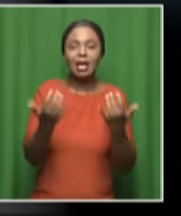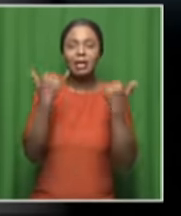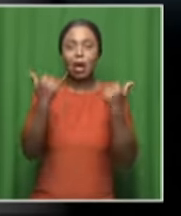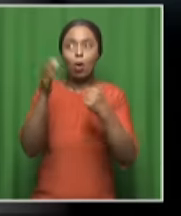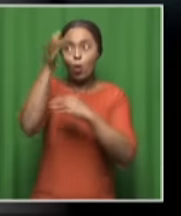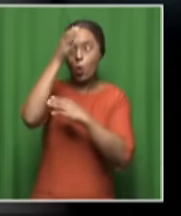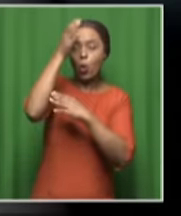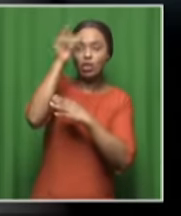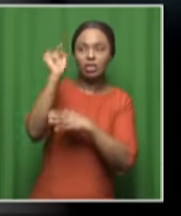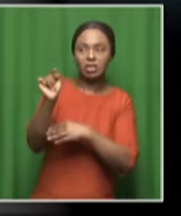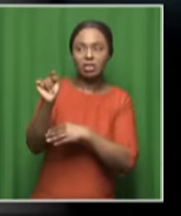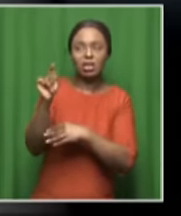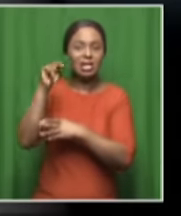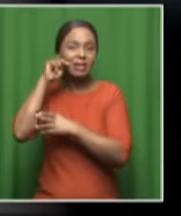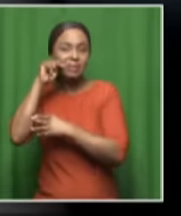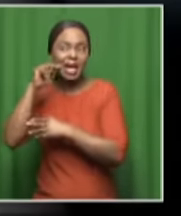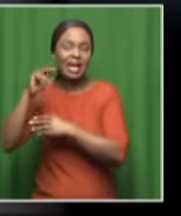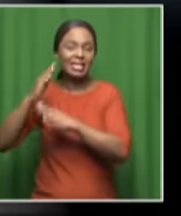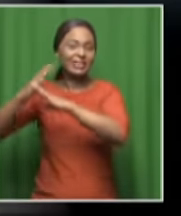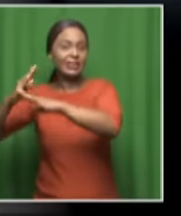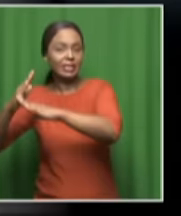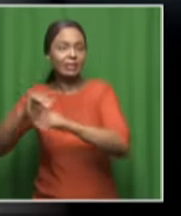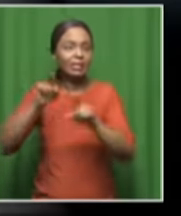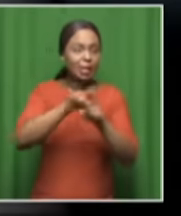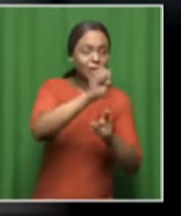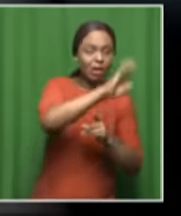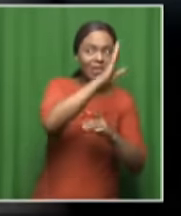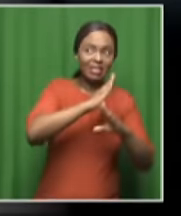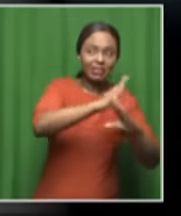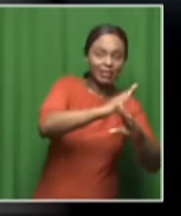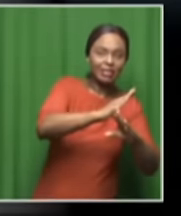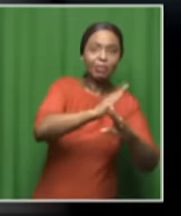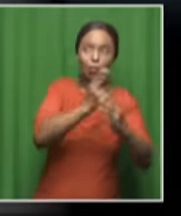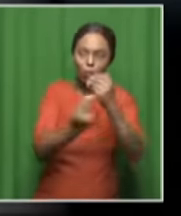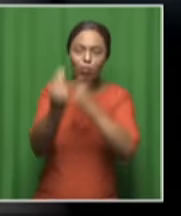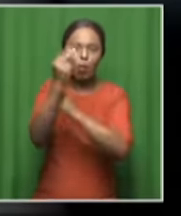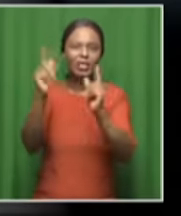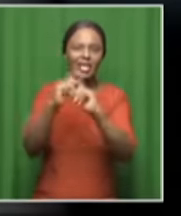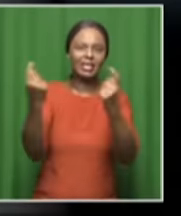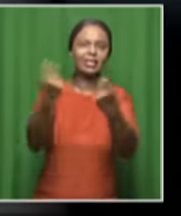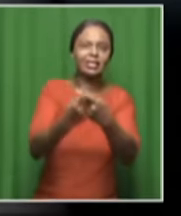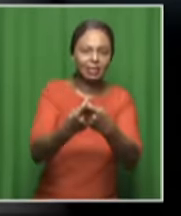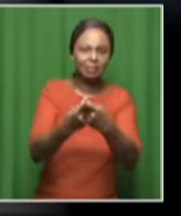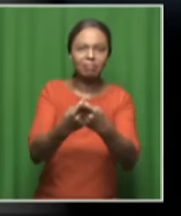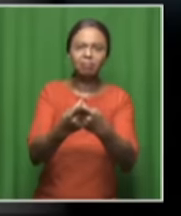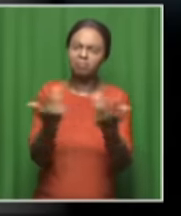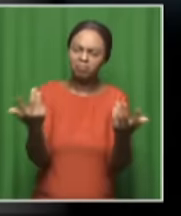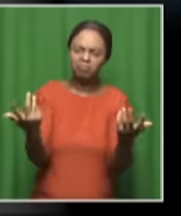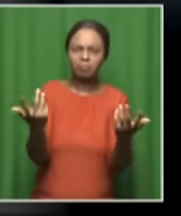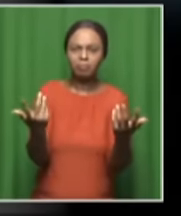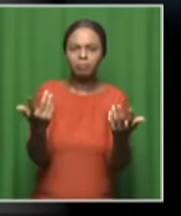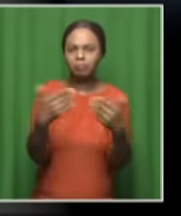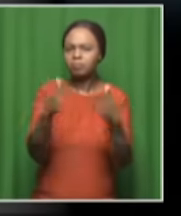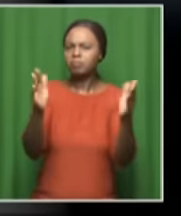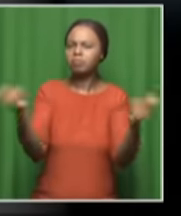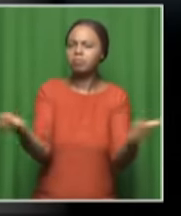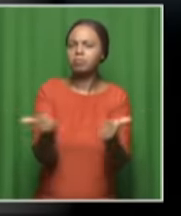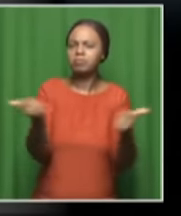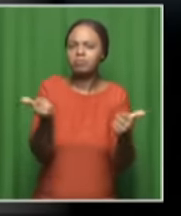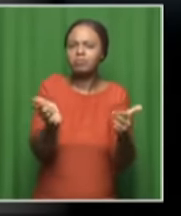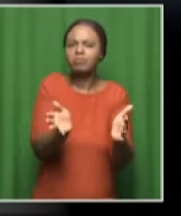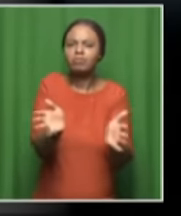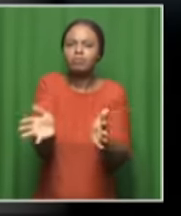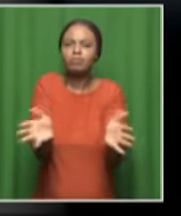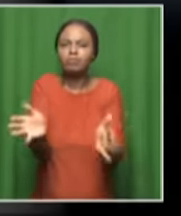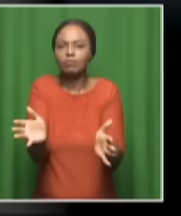Nigeria being defensive, South Africa being defensive as well. I think both teams are able to play open football. You just